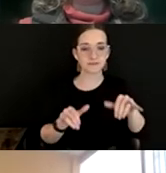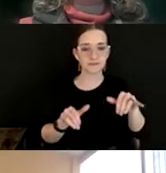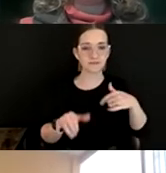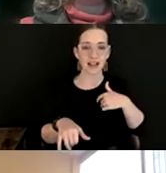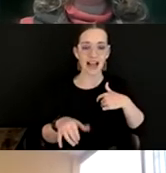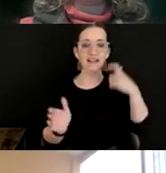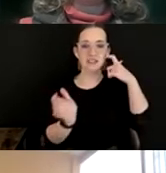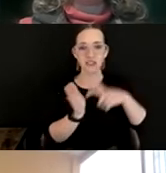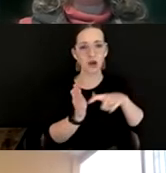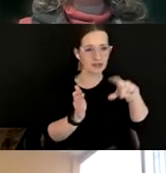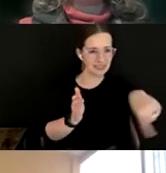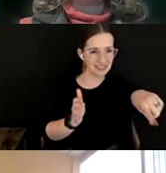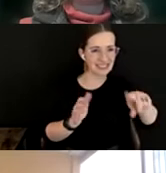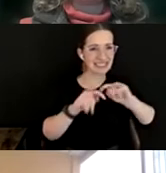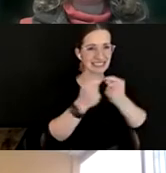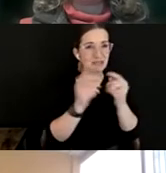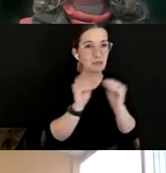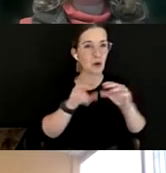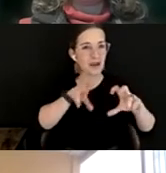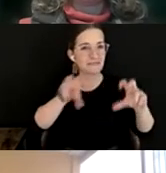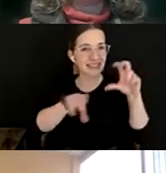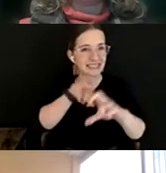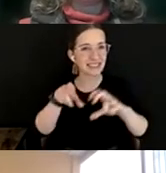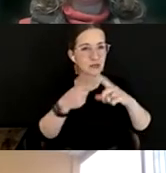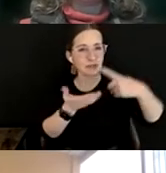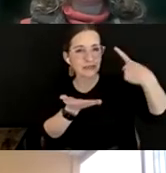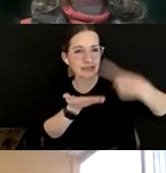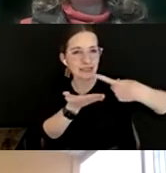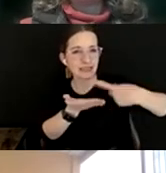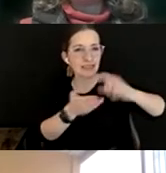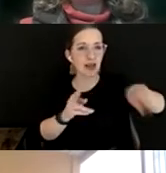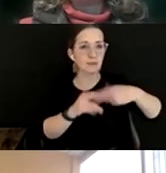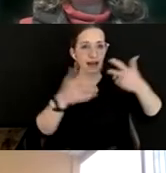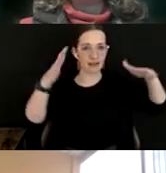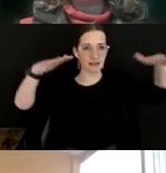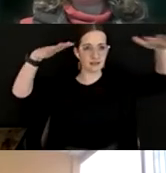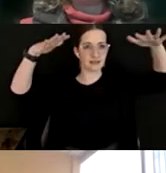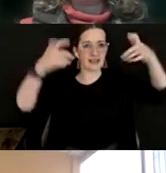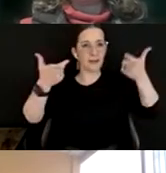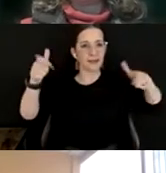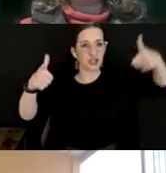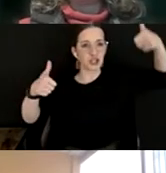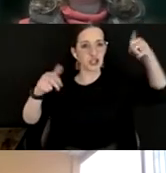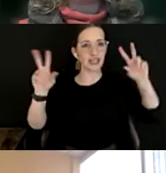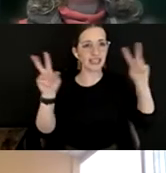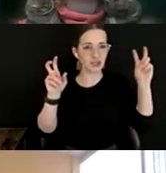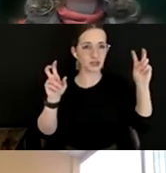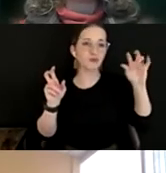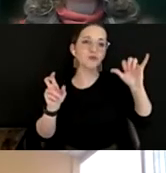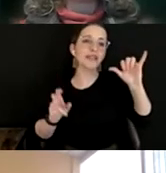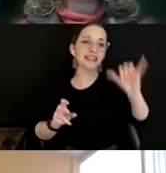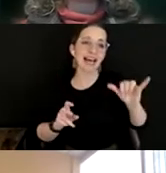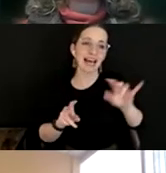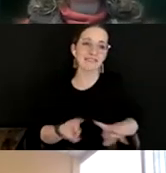investment from the team in talking about larger issues. And so that's a value shift that I don't think I